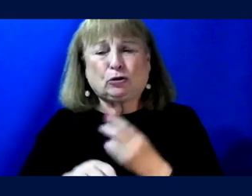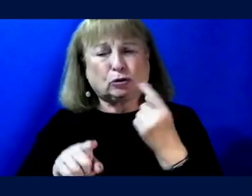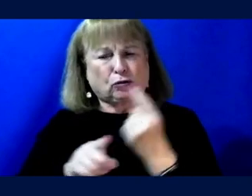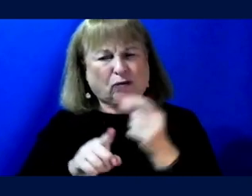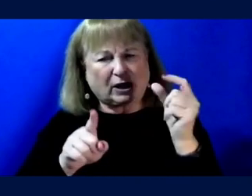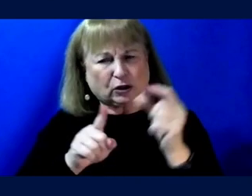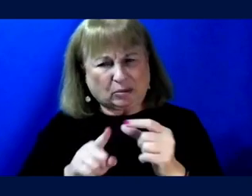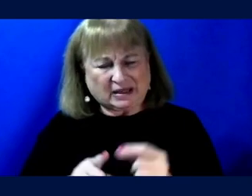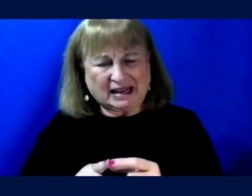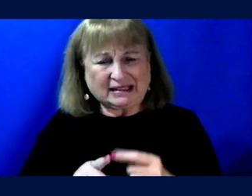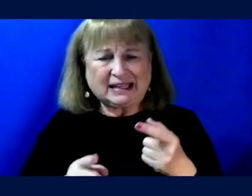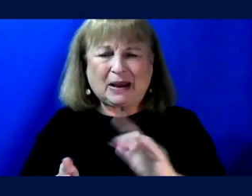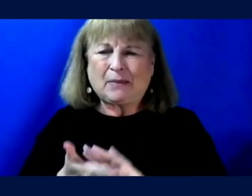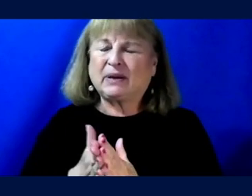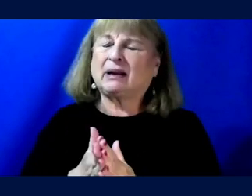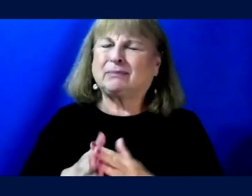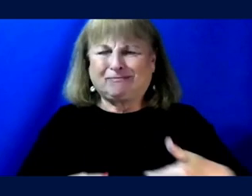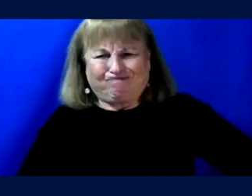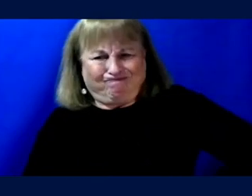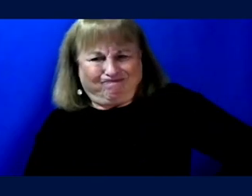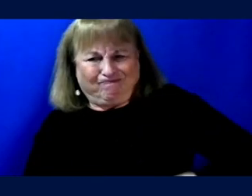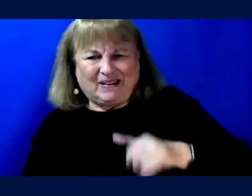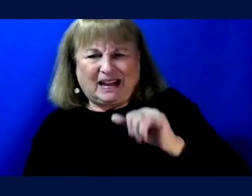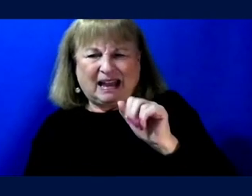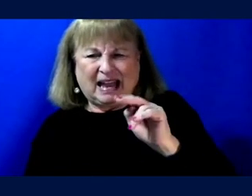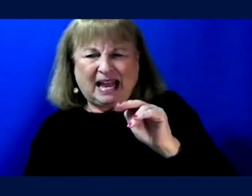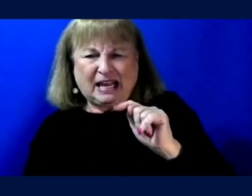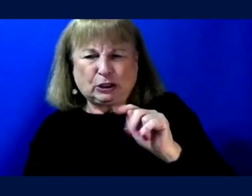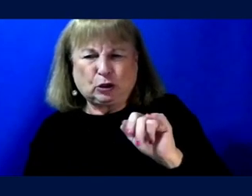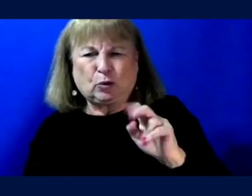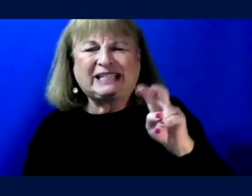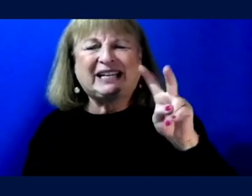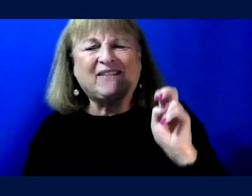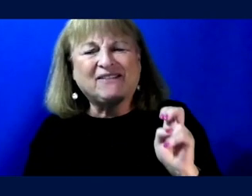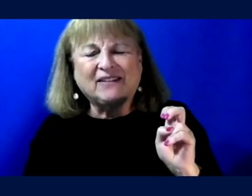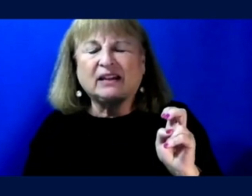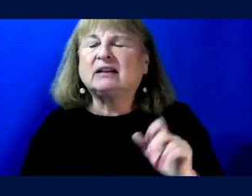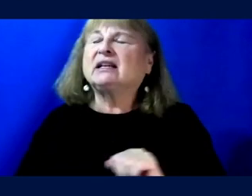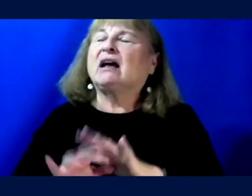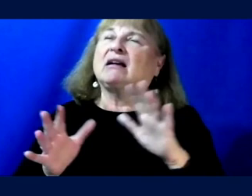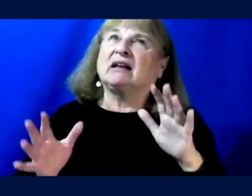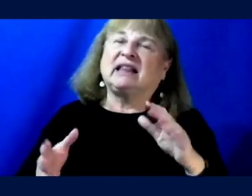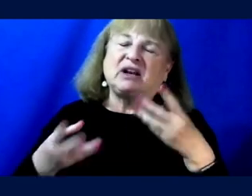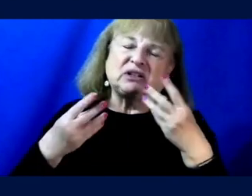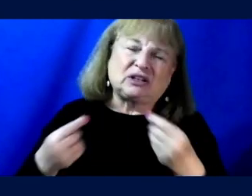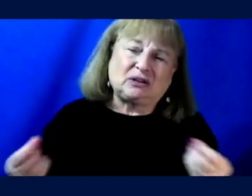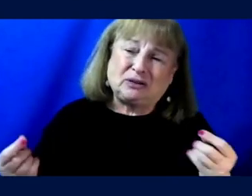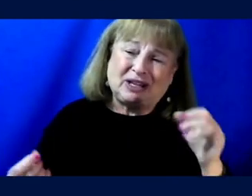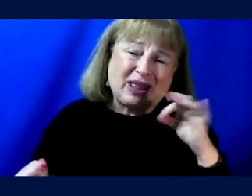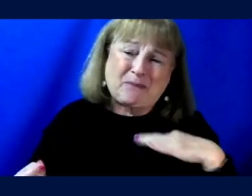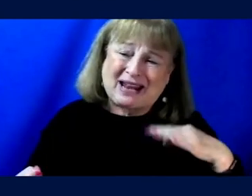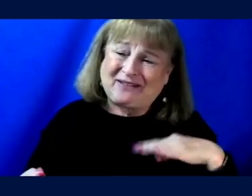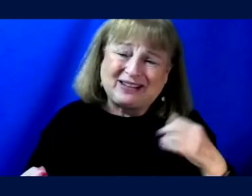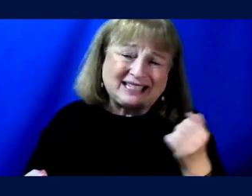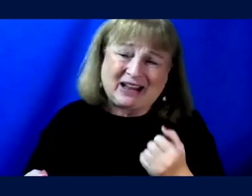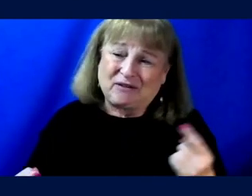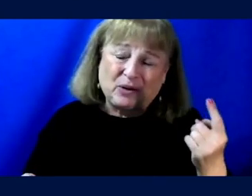it becomes almost intuitive and obvious that there is a clear solution here, it benefits everyone.